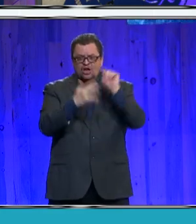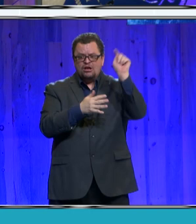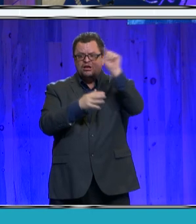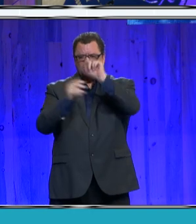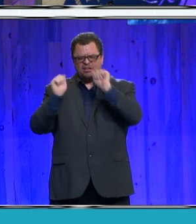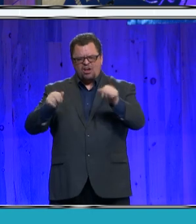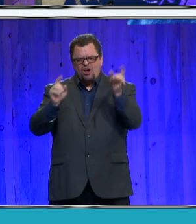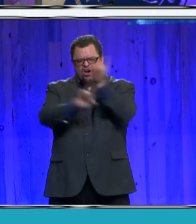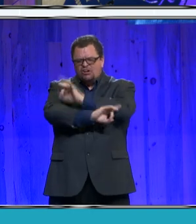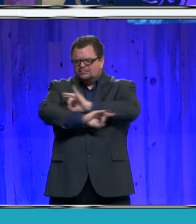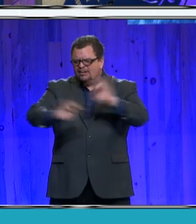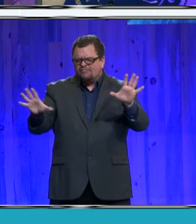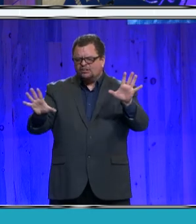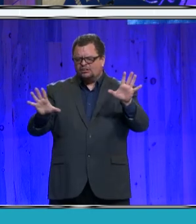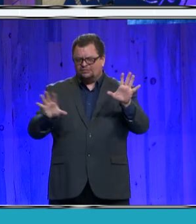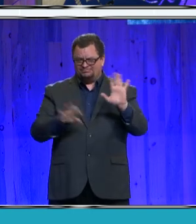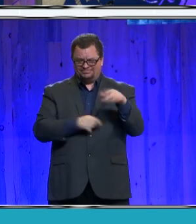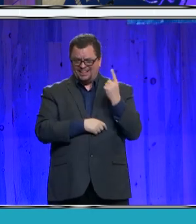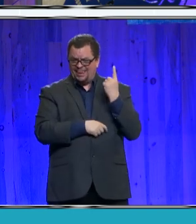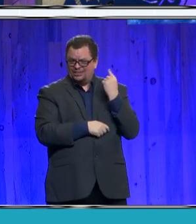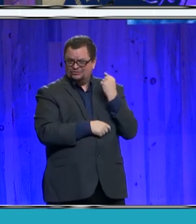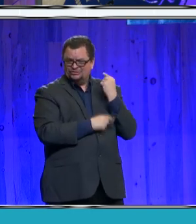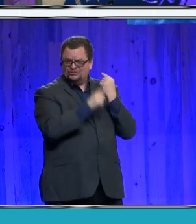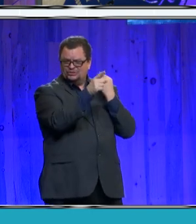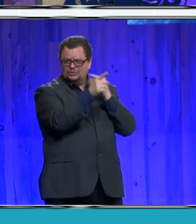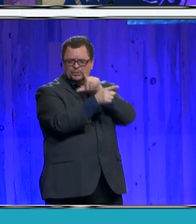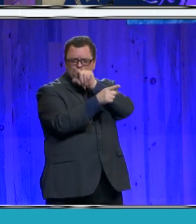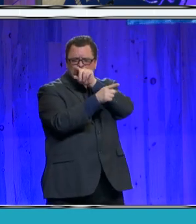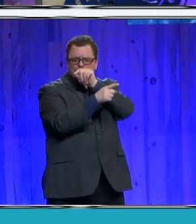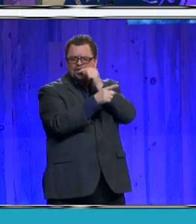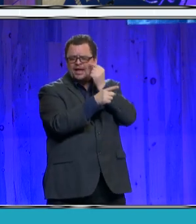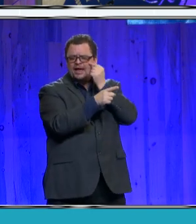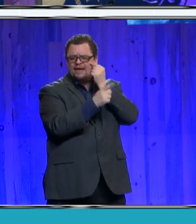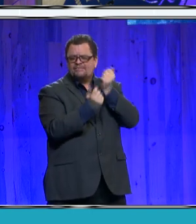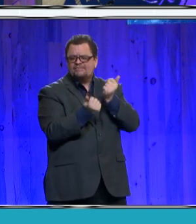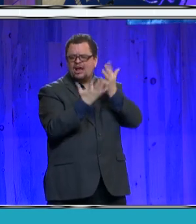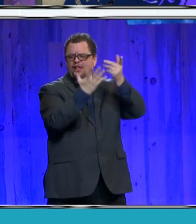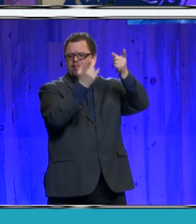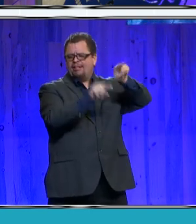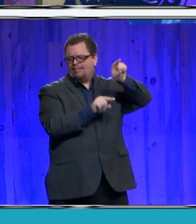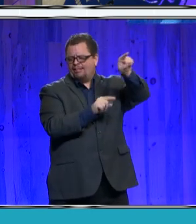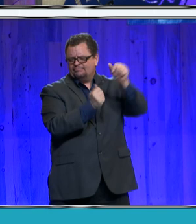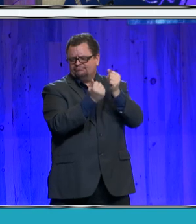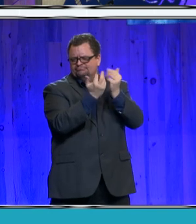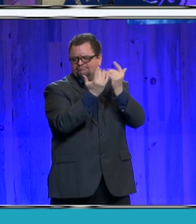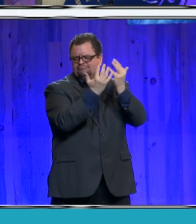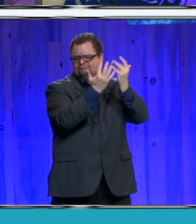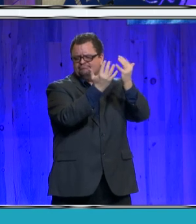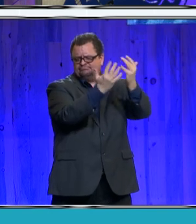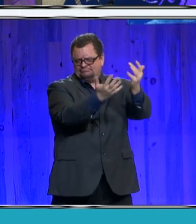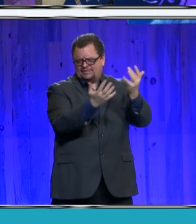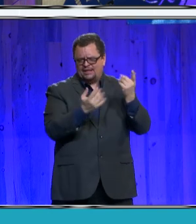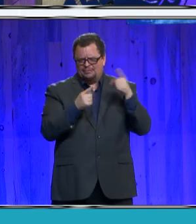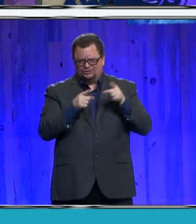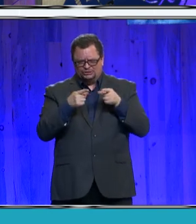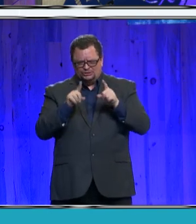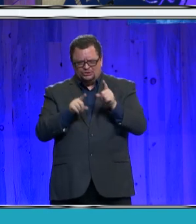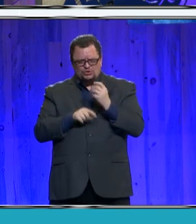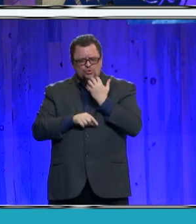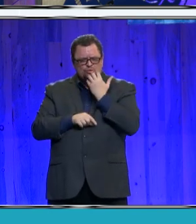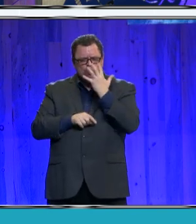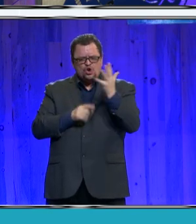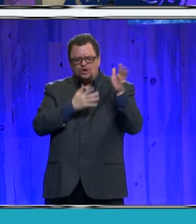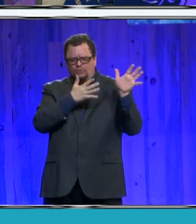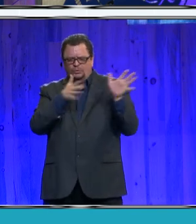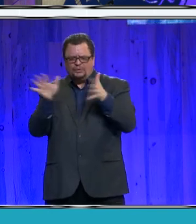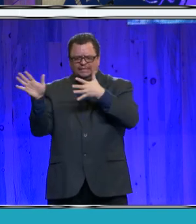bird's eye fire was no exception. The blaze began on a warm, windy Friday near a heavily wooded area in northern El